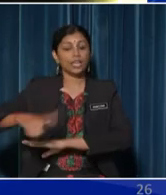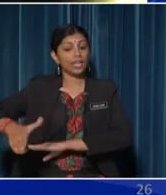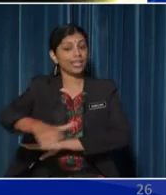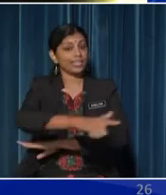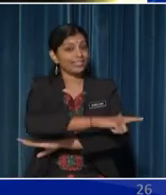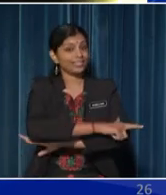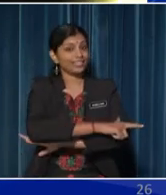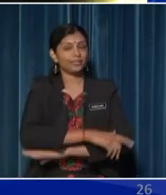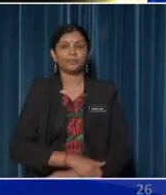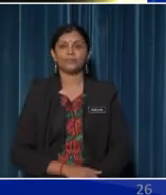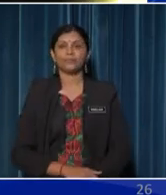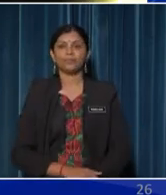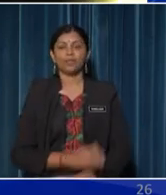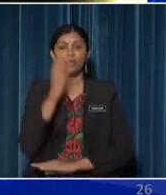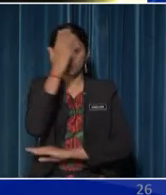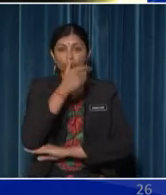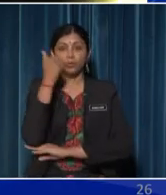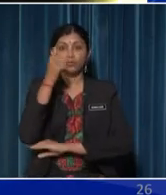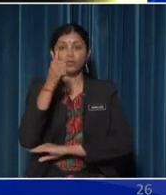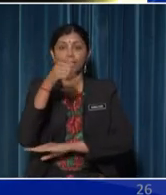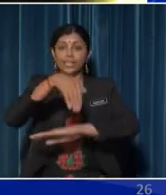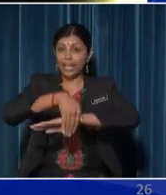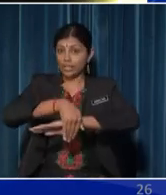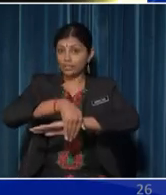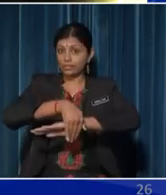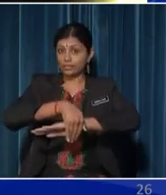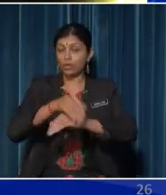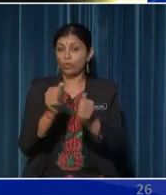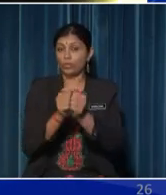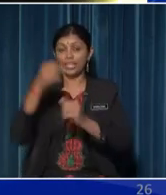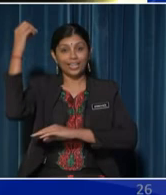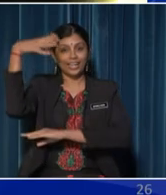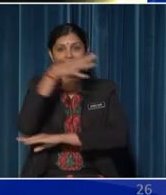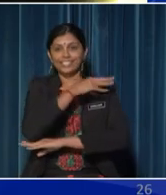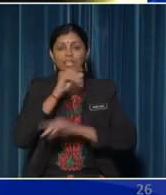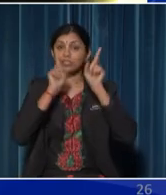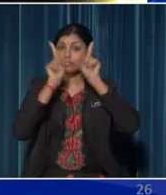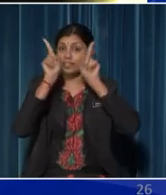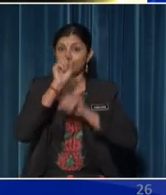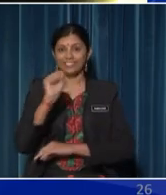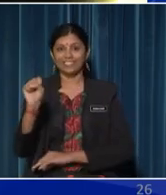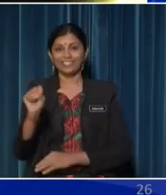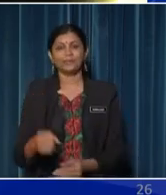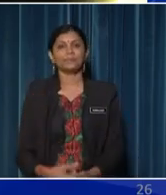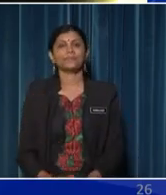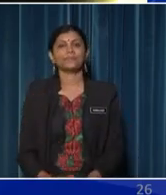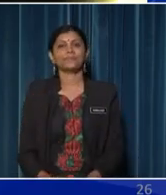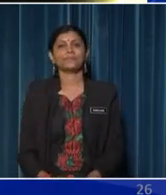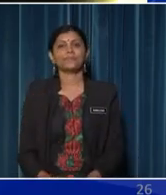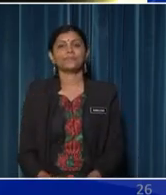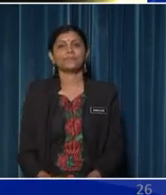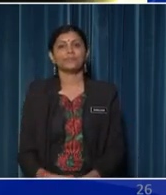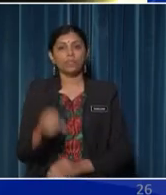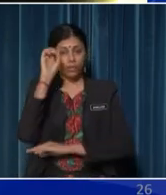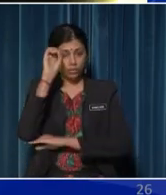lake And it is beautiful at night with the lights and stars To